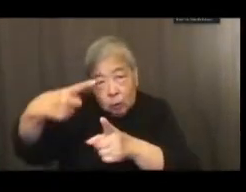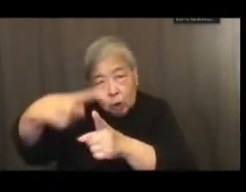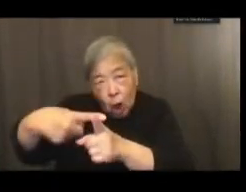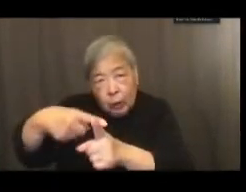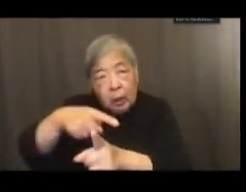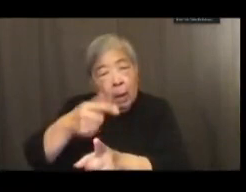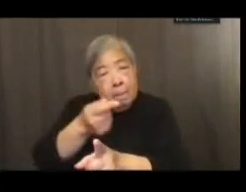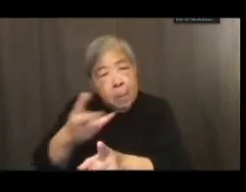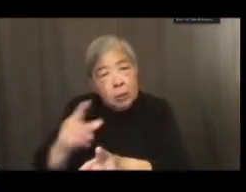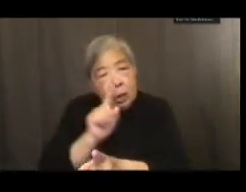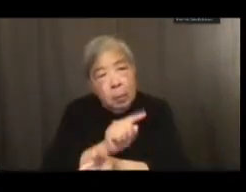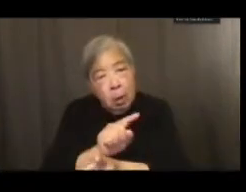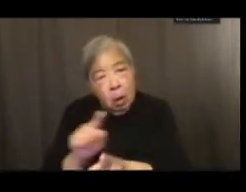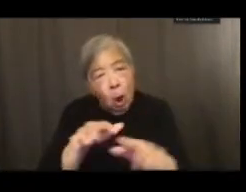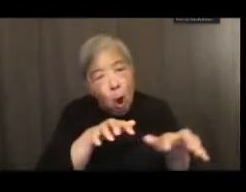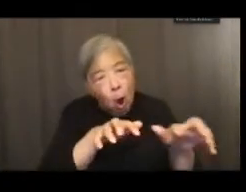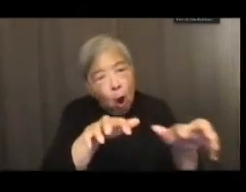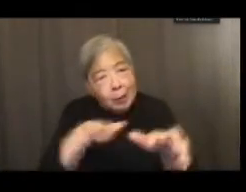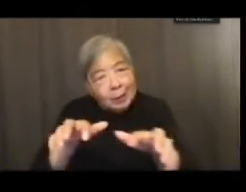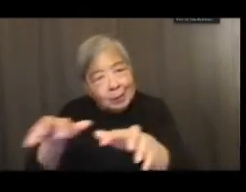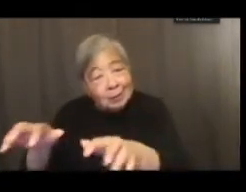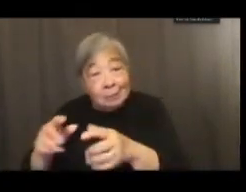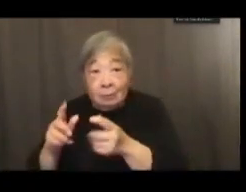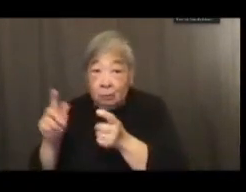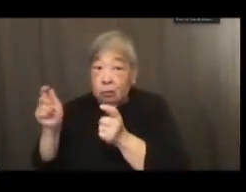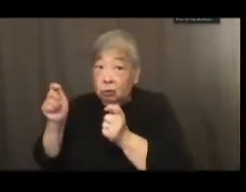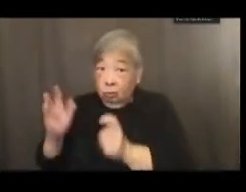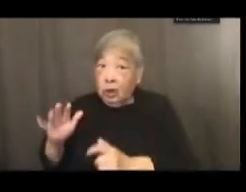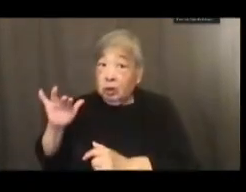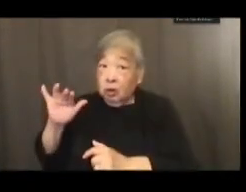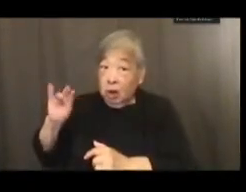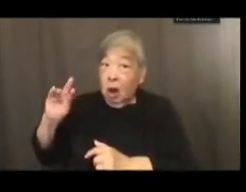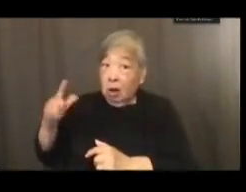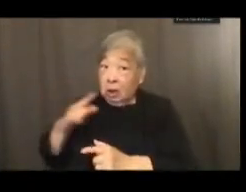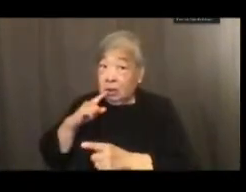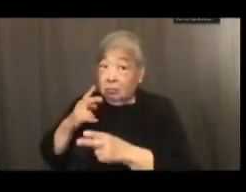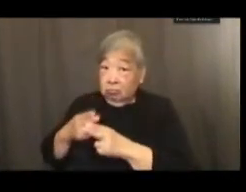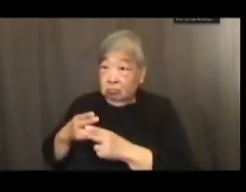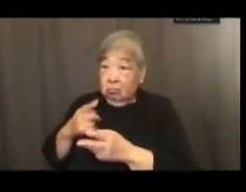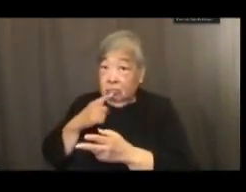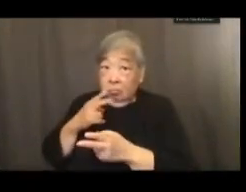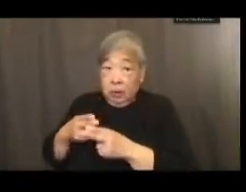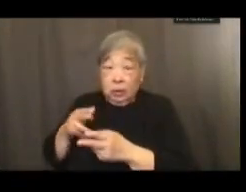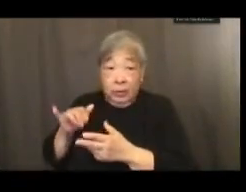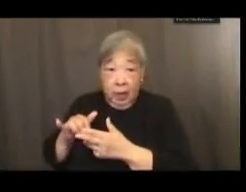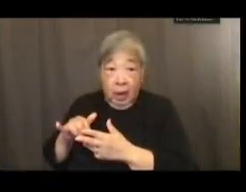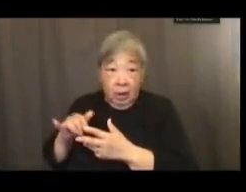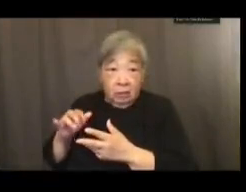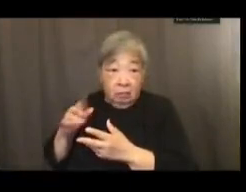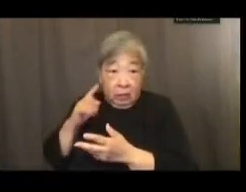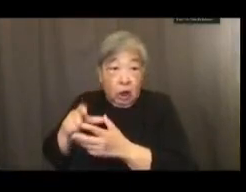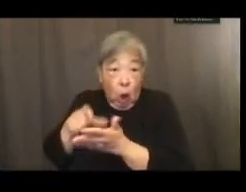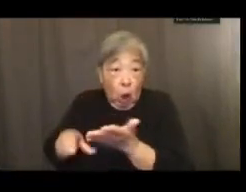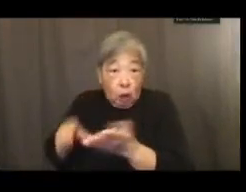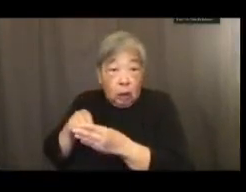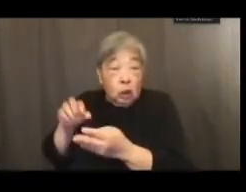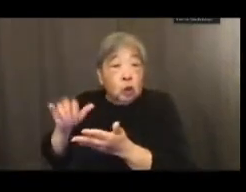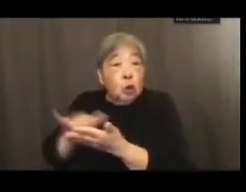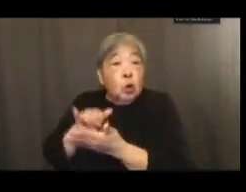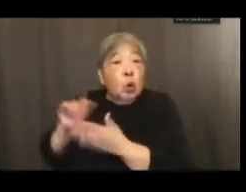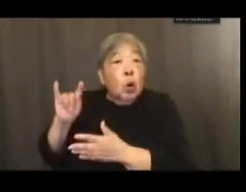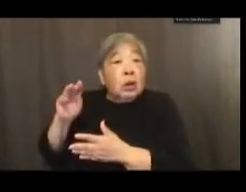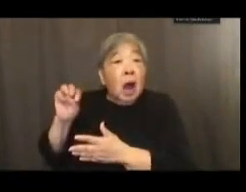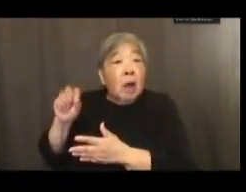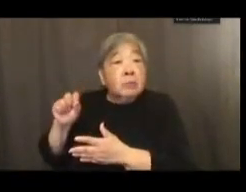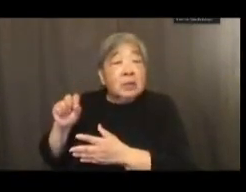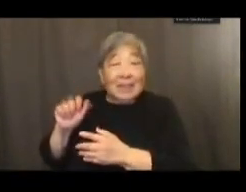audiences, as Director Young has suggested in a June guest essay in the New York Times. In 1968,